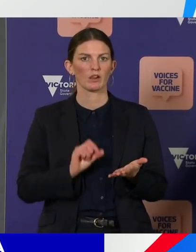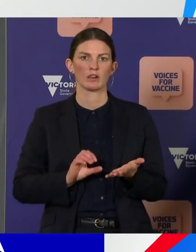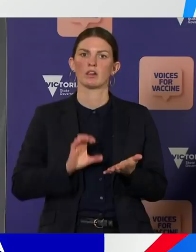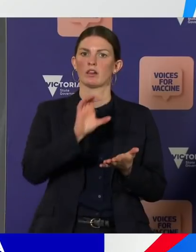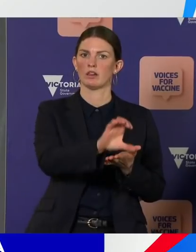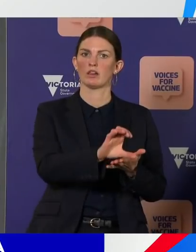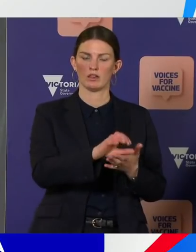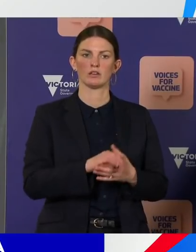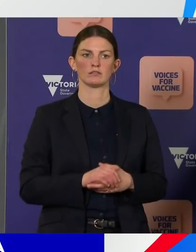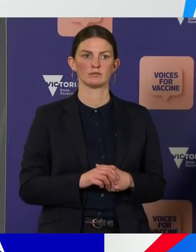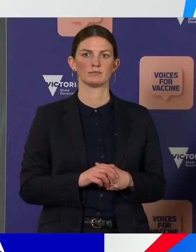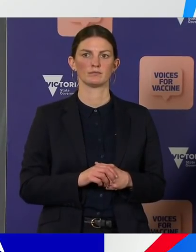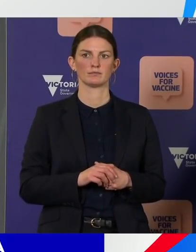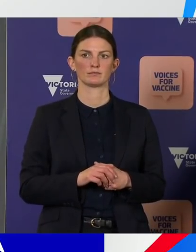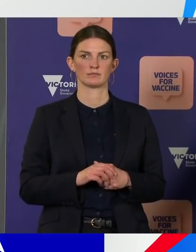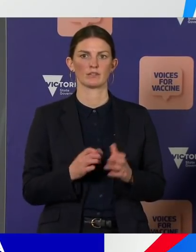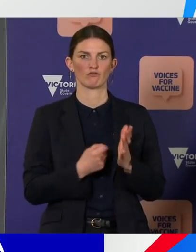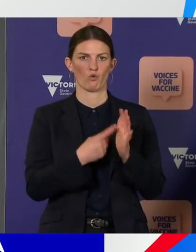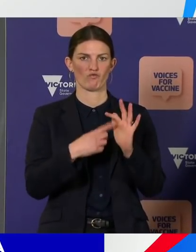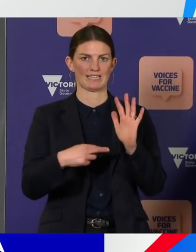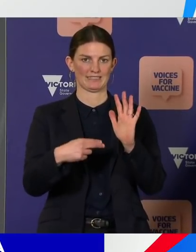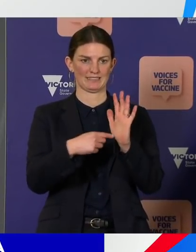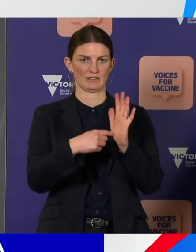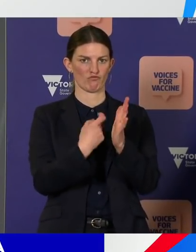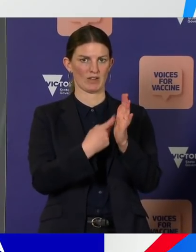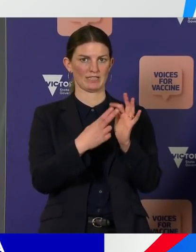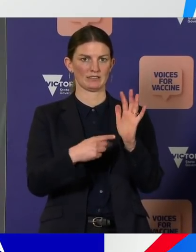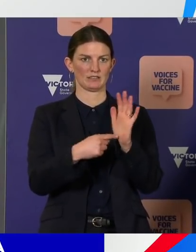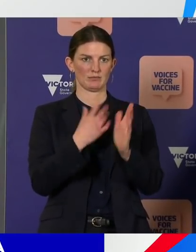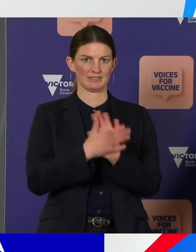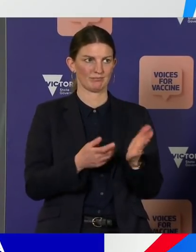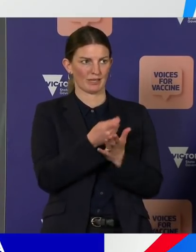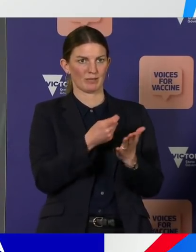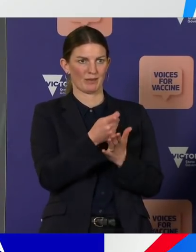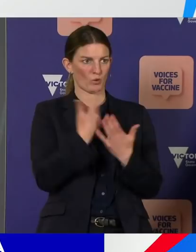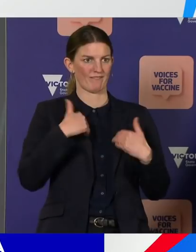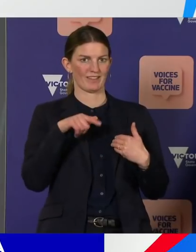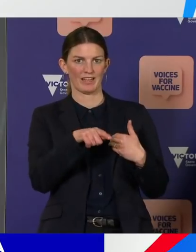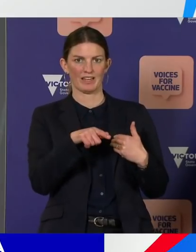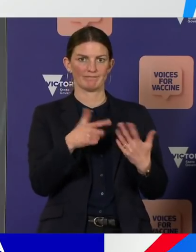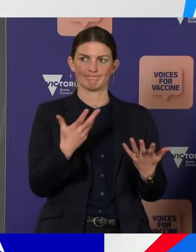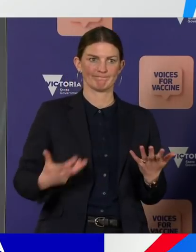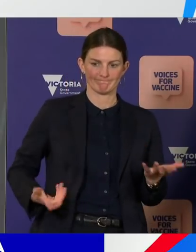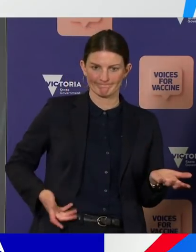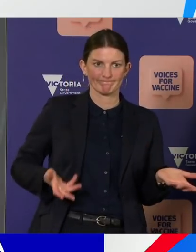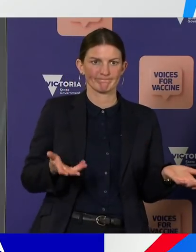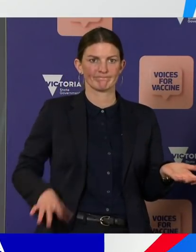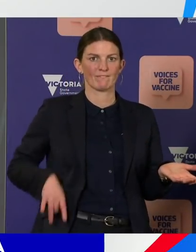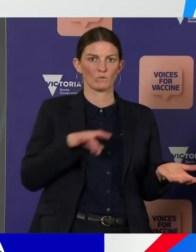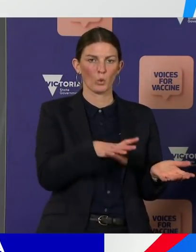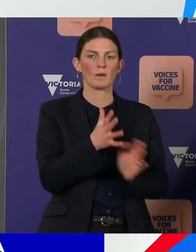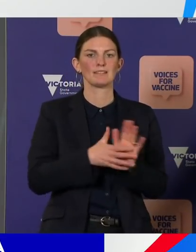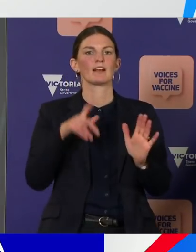indicated, the pandemic continues to have a very significant impact on Victorians who have lost work or had their hours reduced